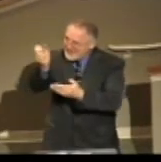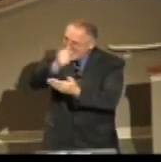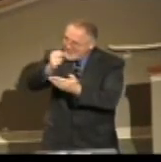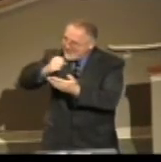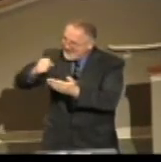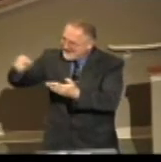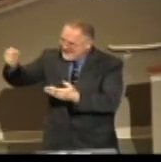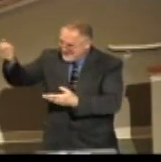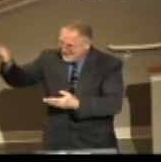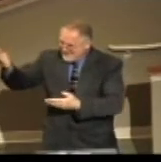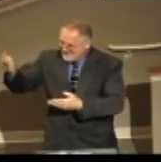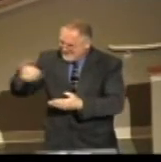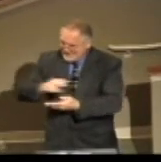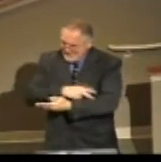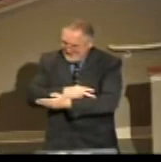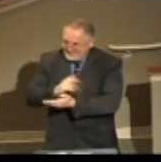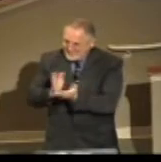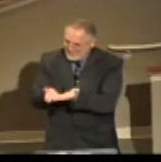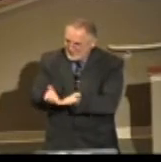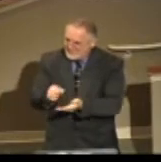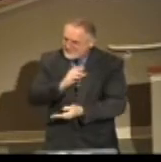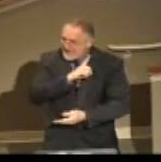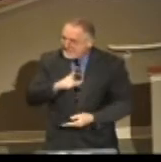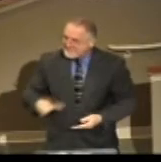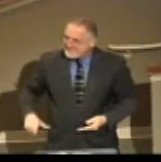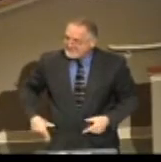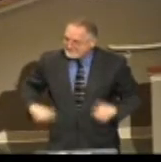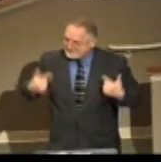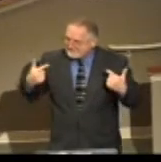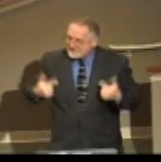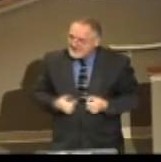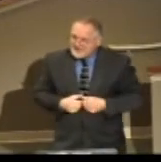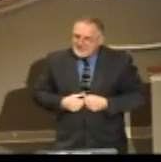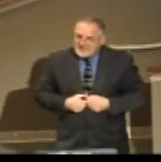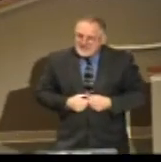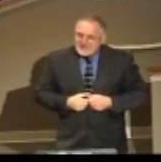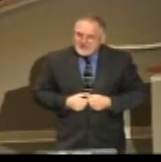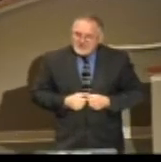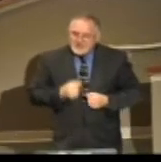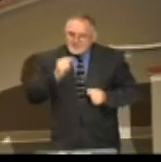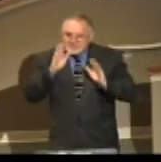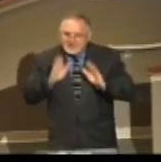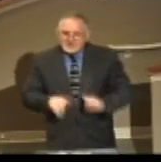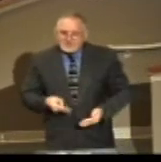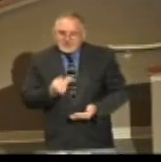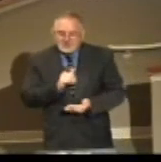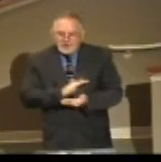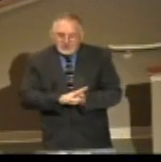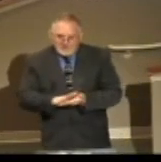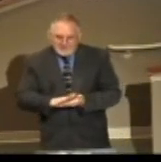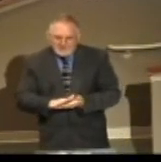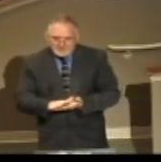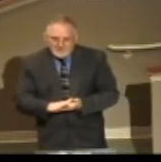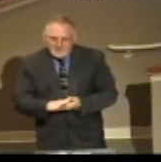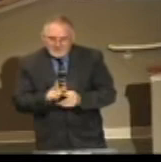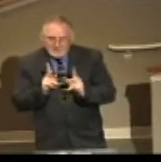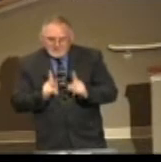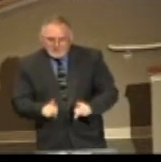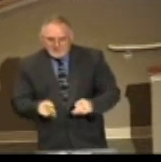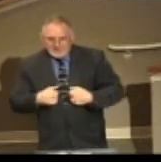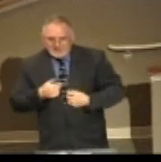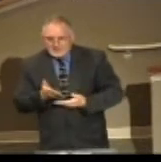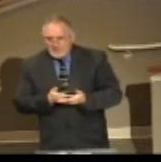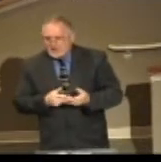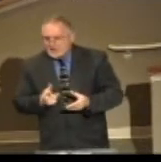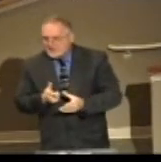in the Lamb's book of life. Blessed and holy, Revelation 26. You see, have part in the first resurrection.